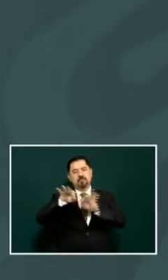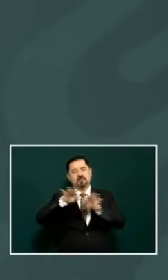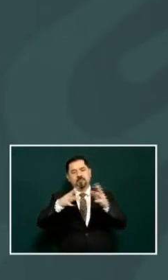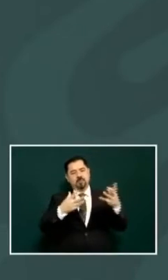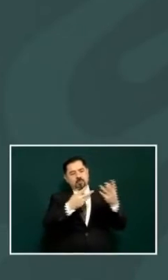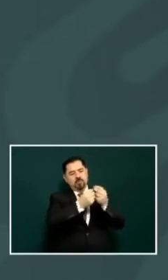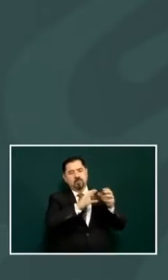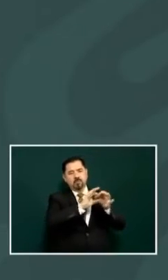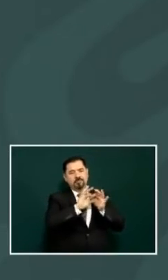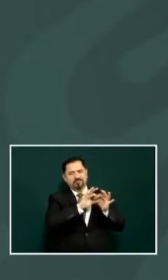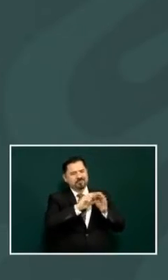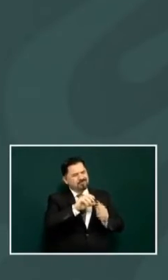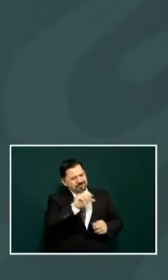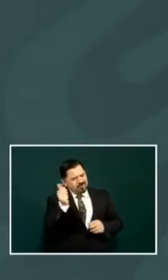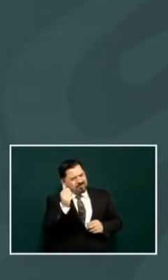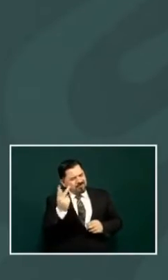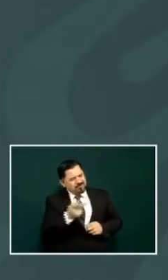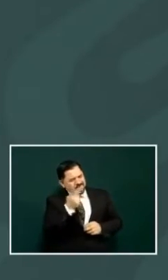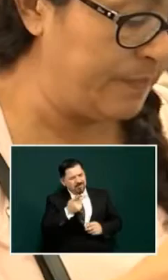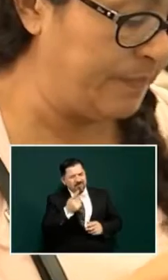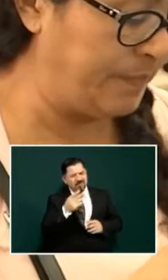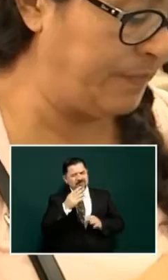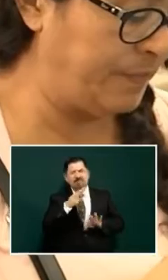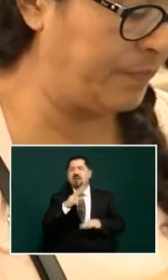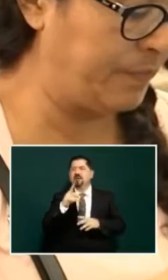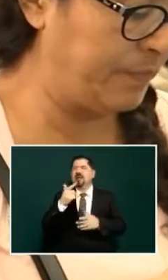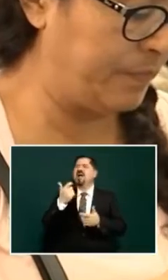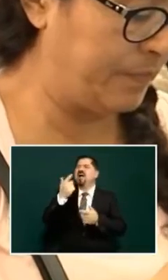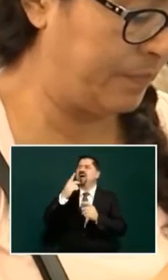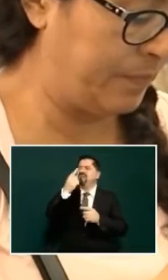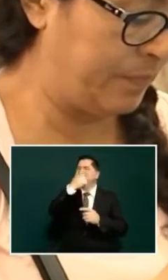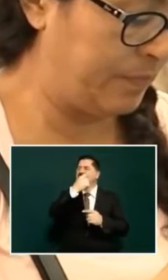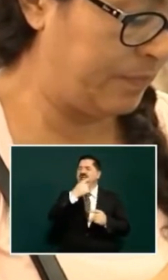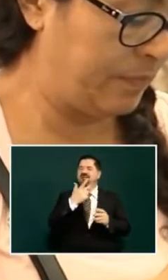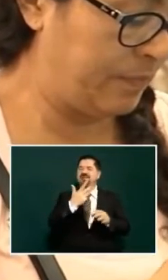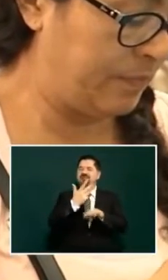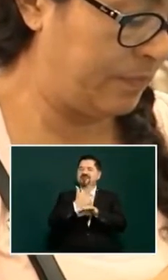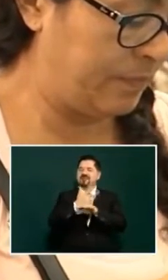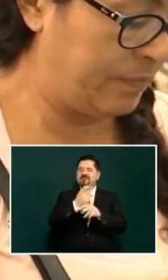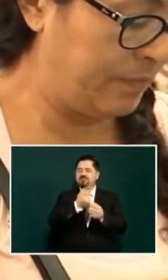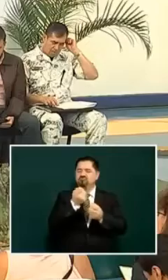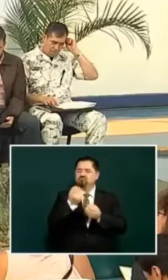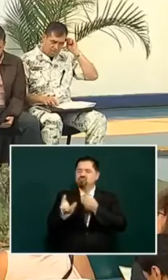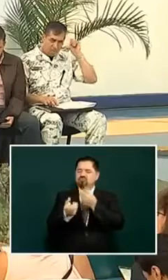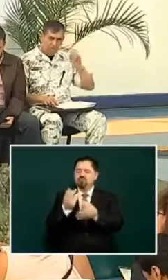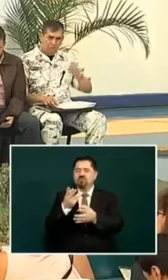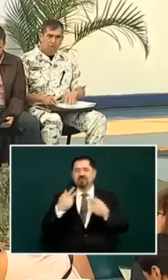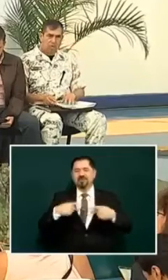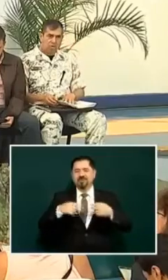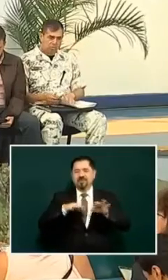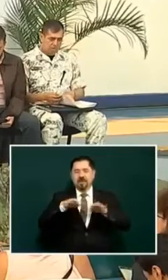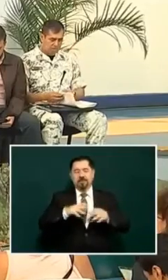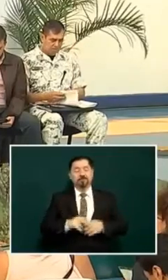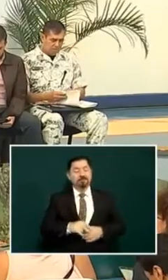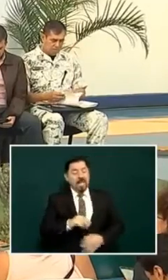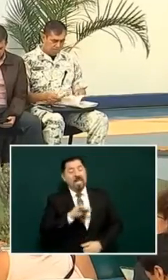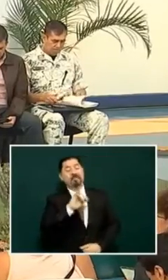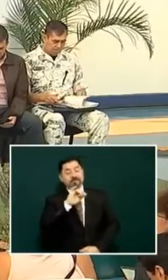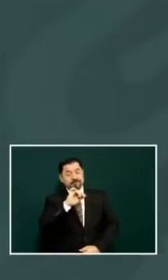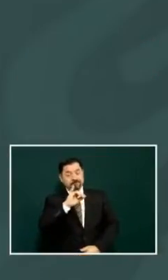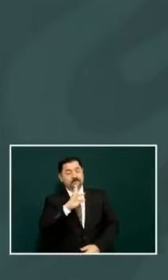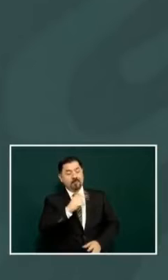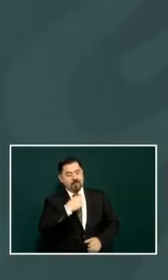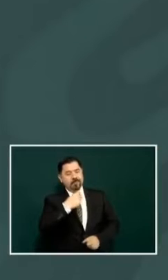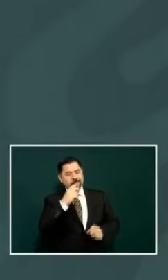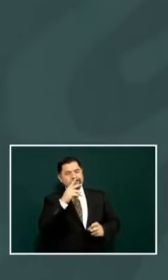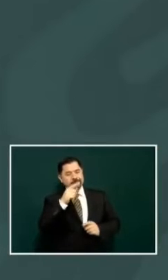what was the other thing yes oh yeah what what what what what about the Mexican people what if we